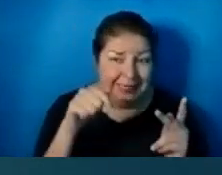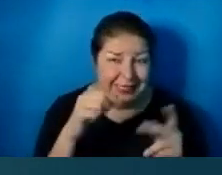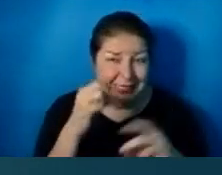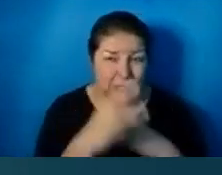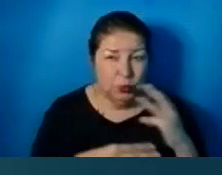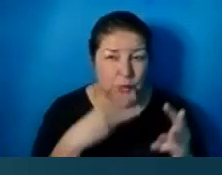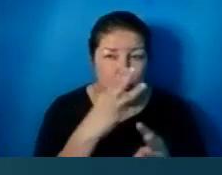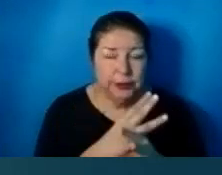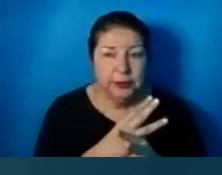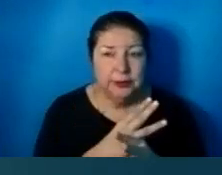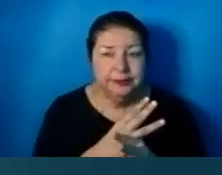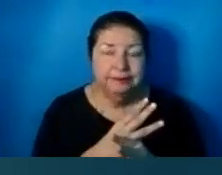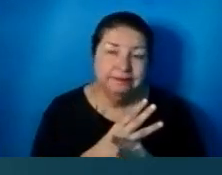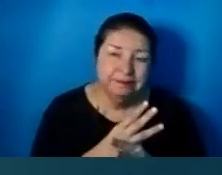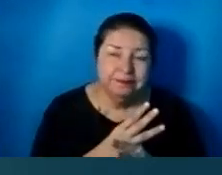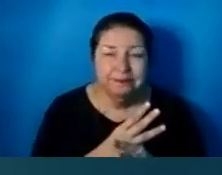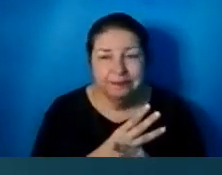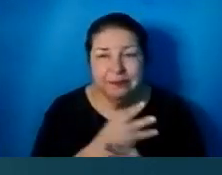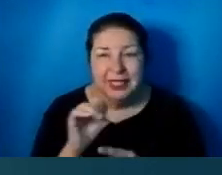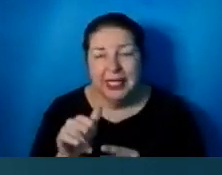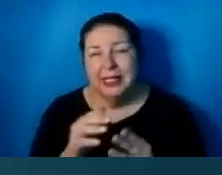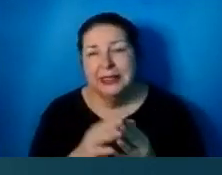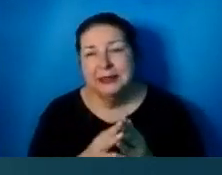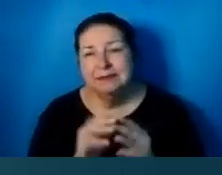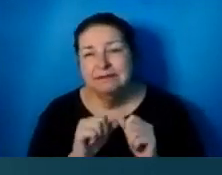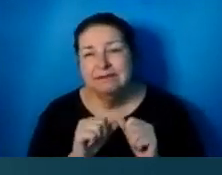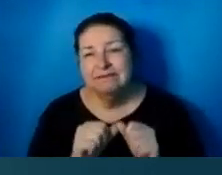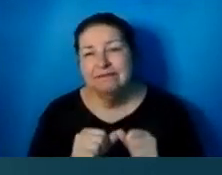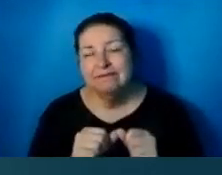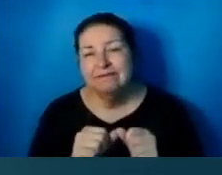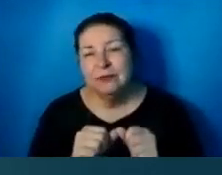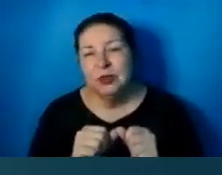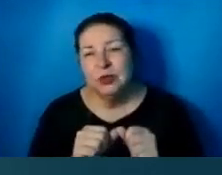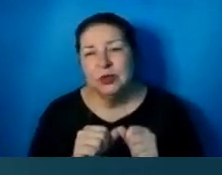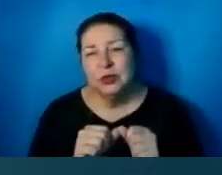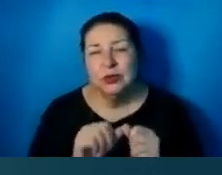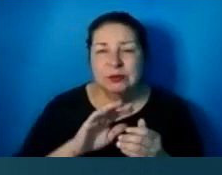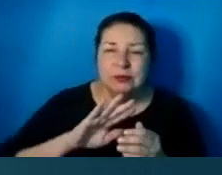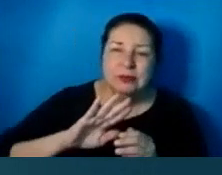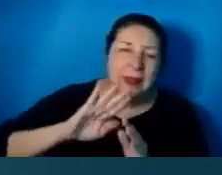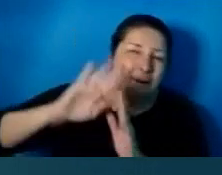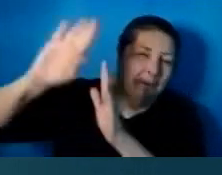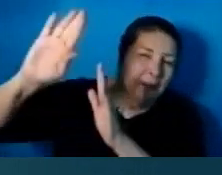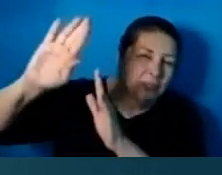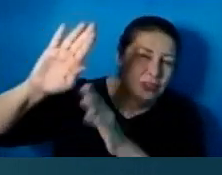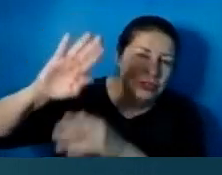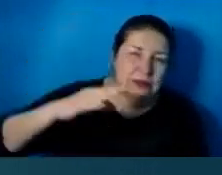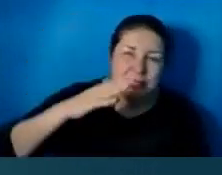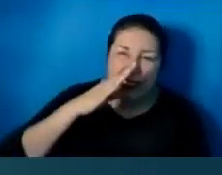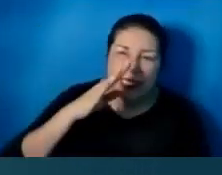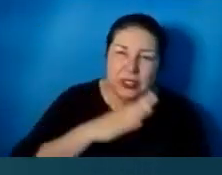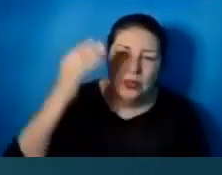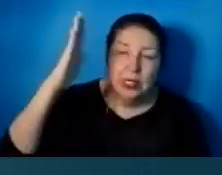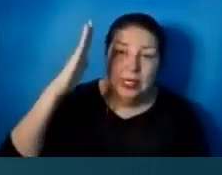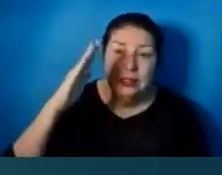that keep pushing God away. Throughout their lives, they